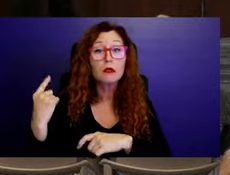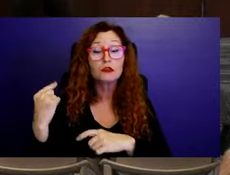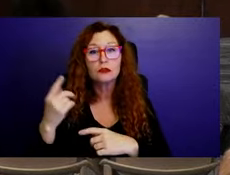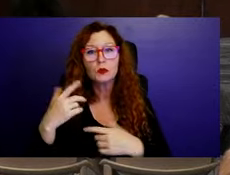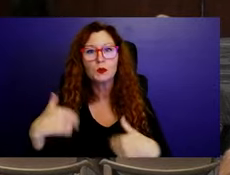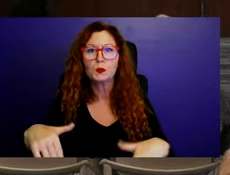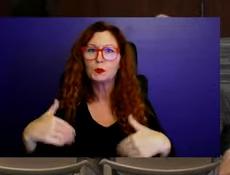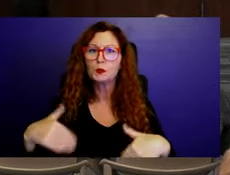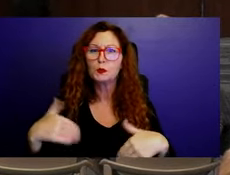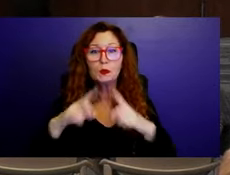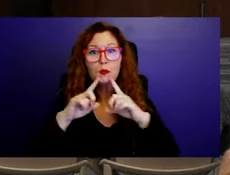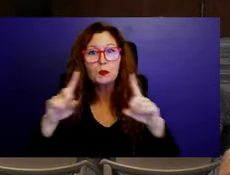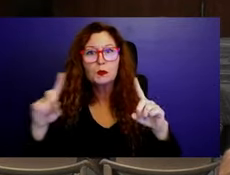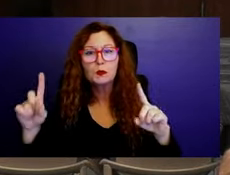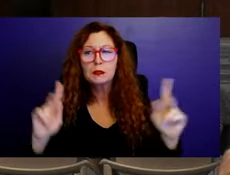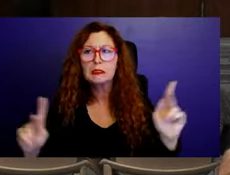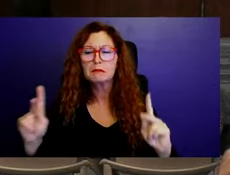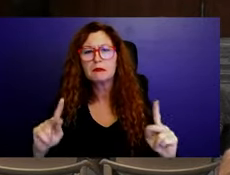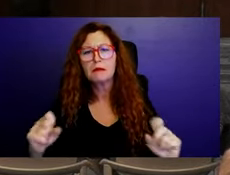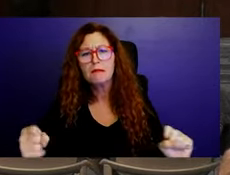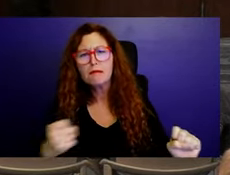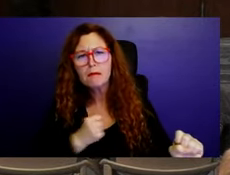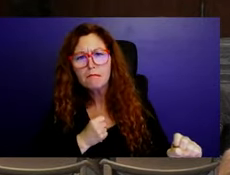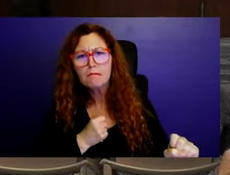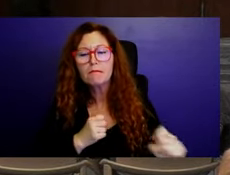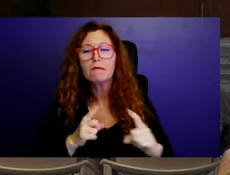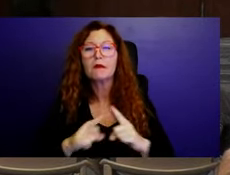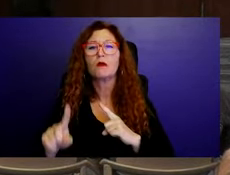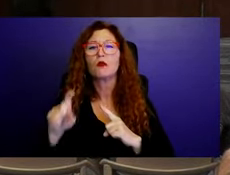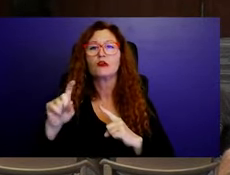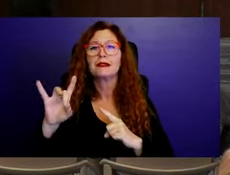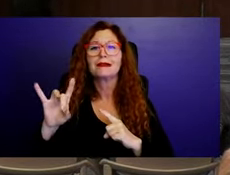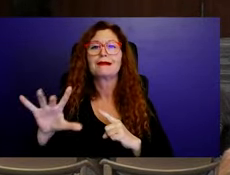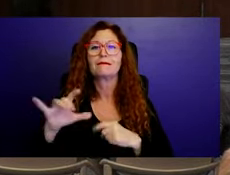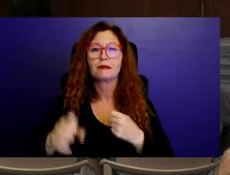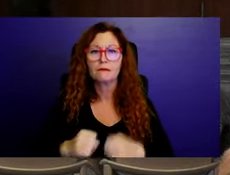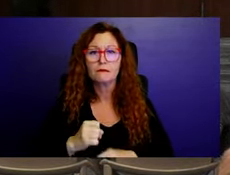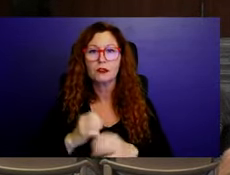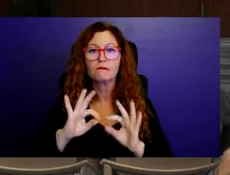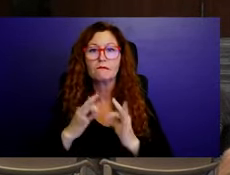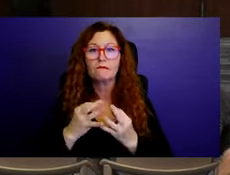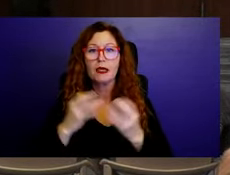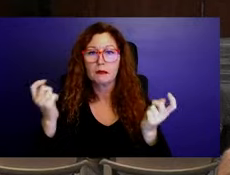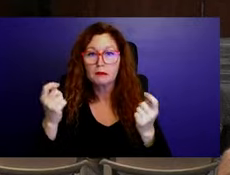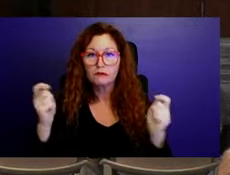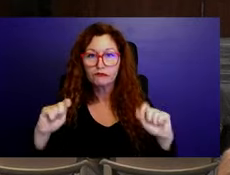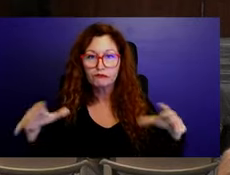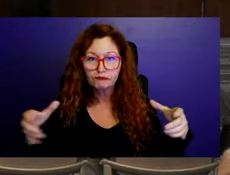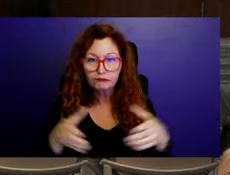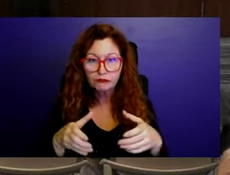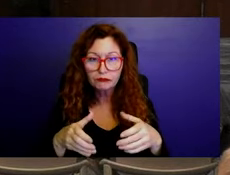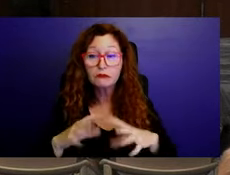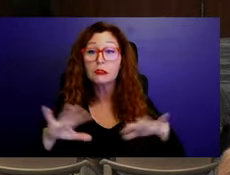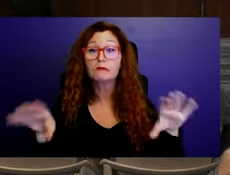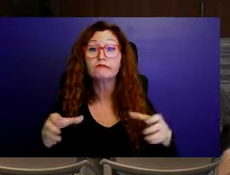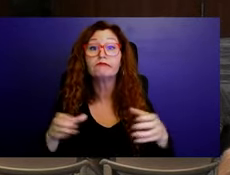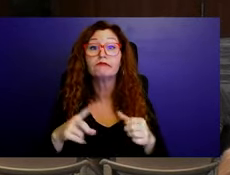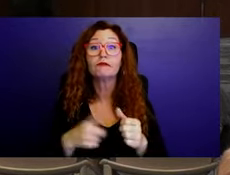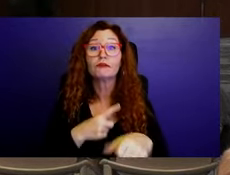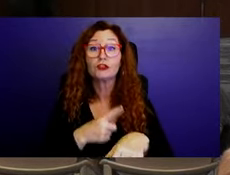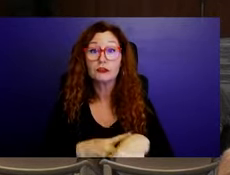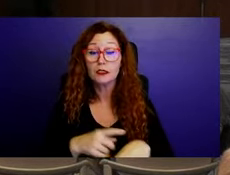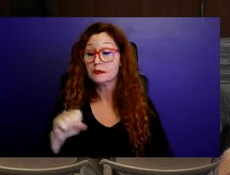received 180-50-year family reunion in Palm Beach County, which gathered together for the first time Seminole Maroon